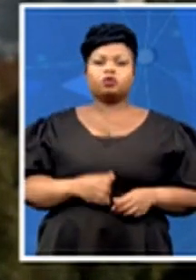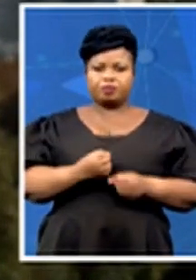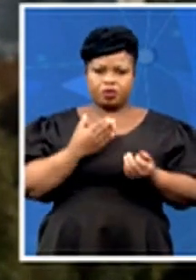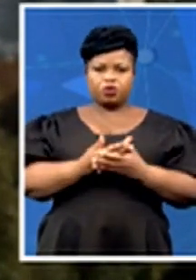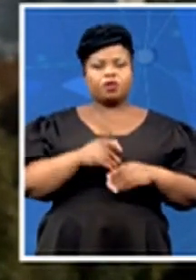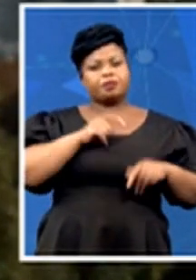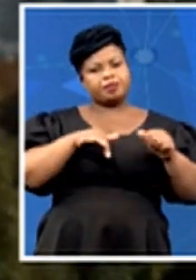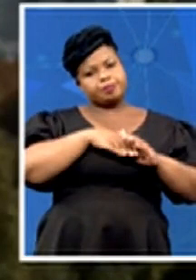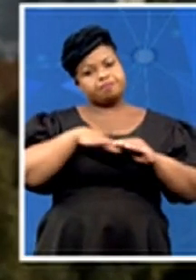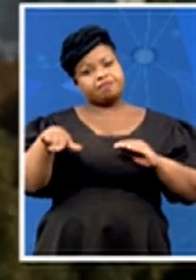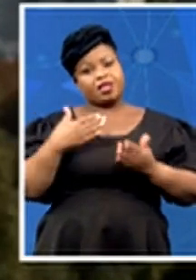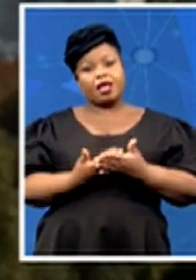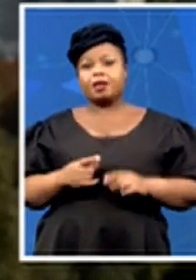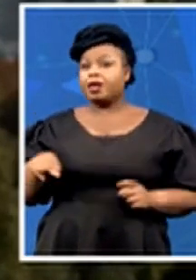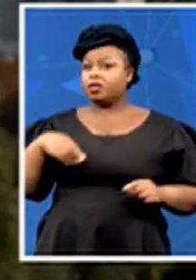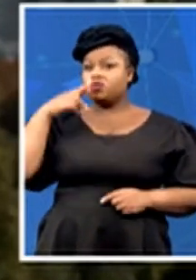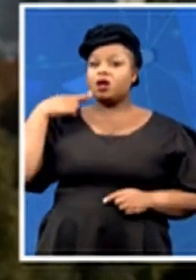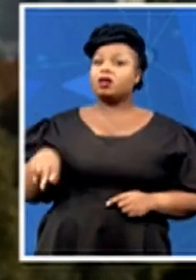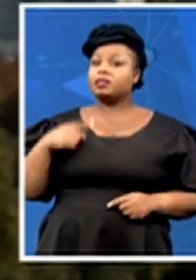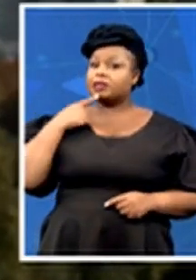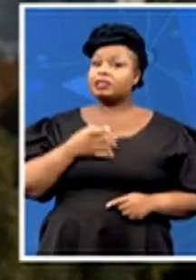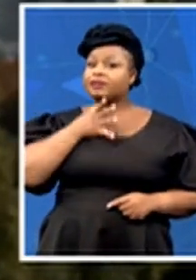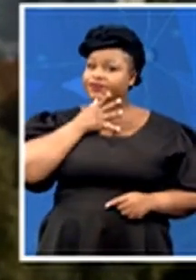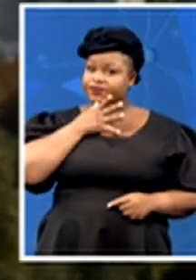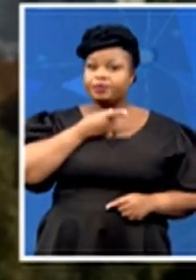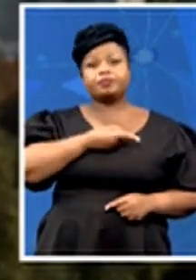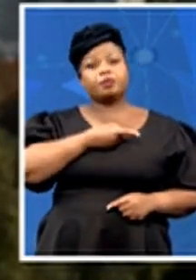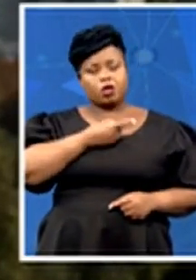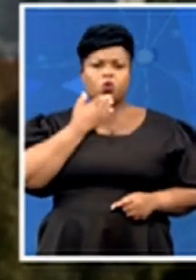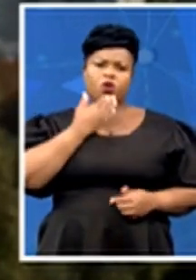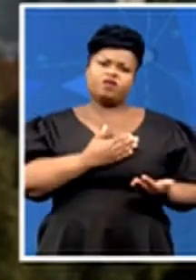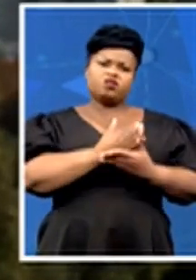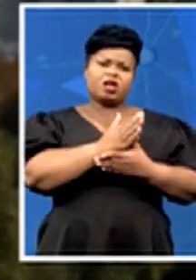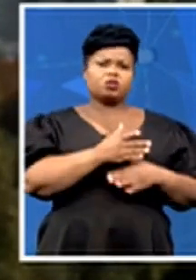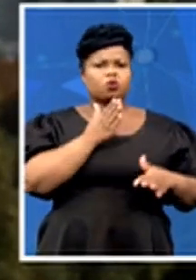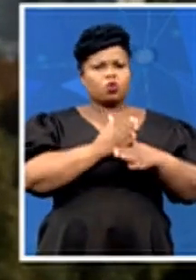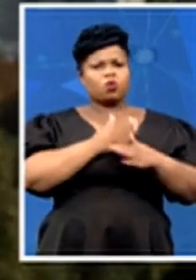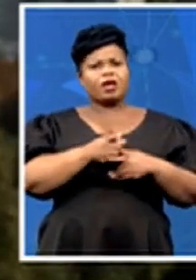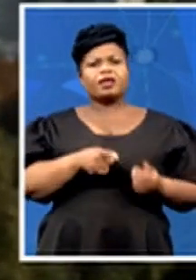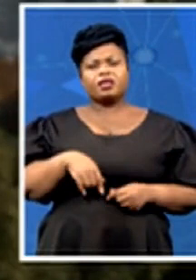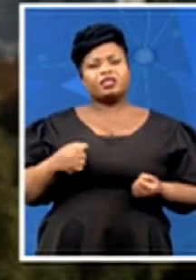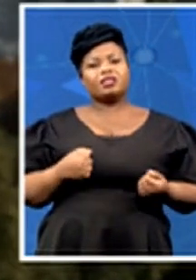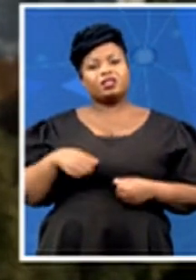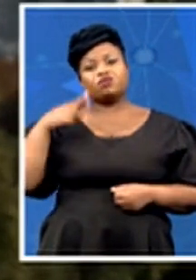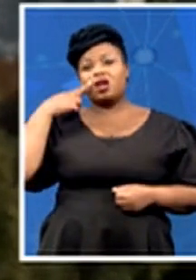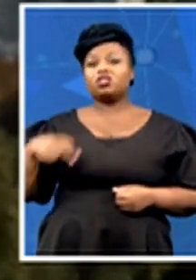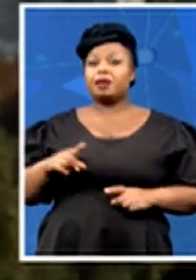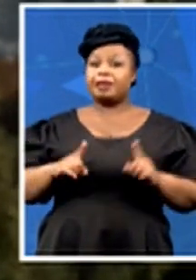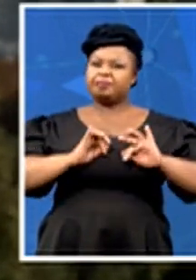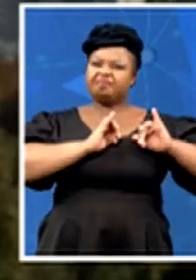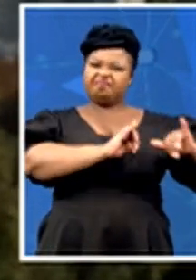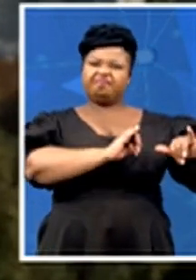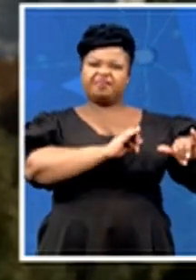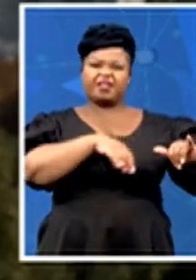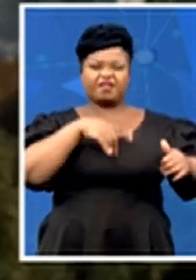still a thousand others who have the right to work in russia but for now they must remain in afghanistan as they're not citizens we're